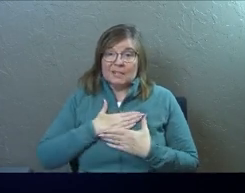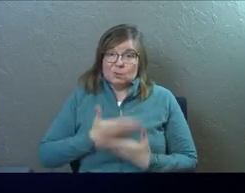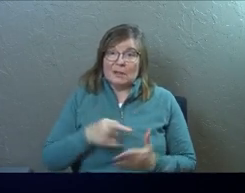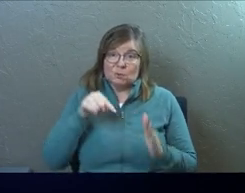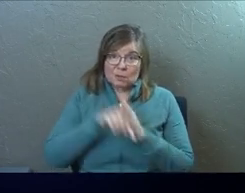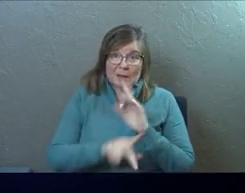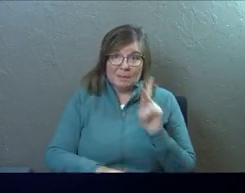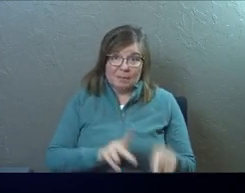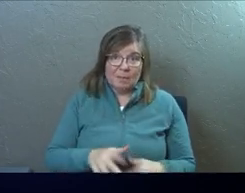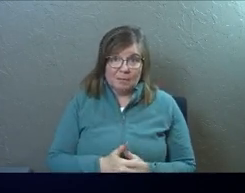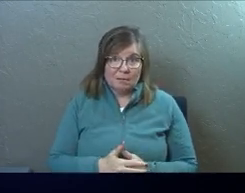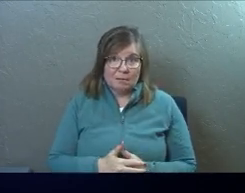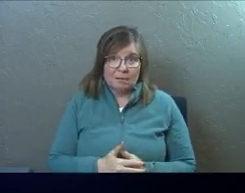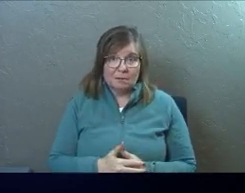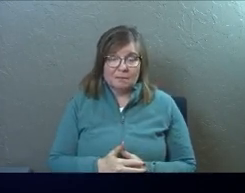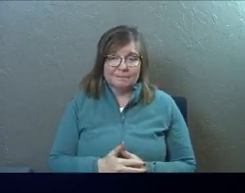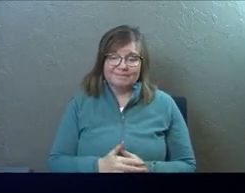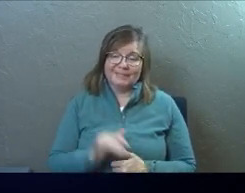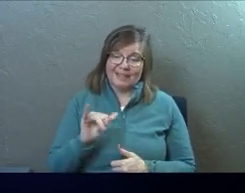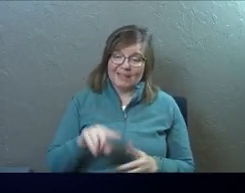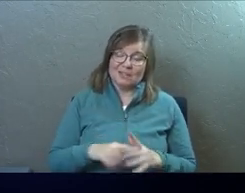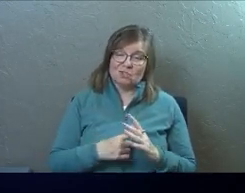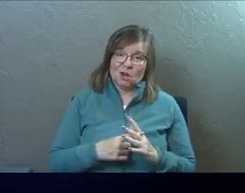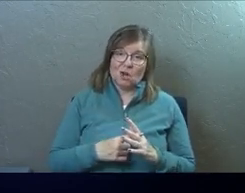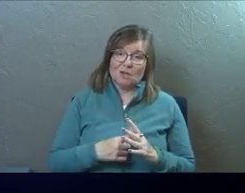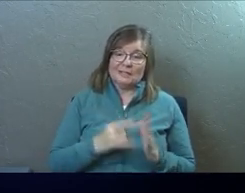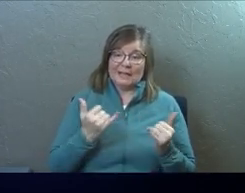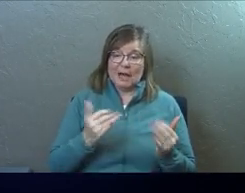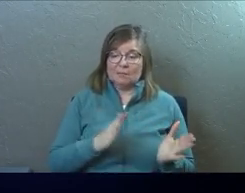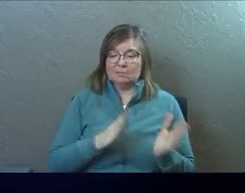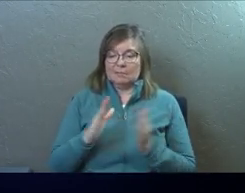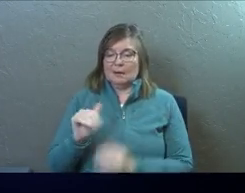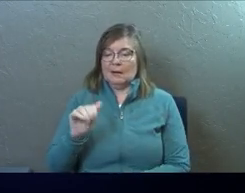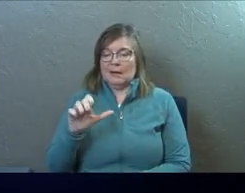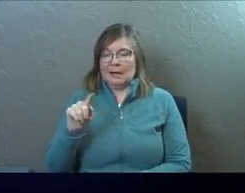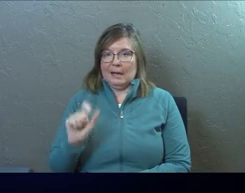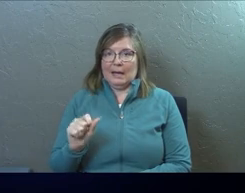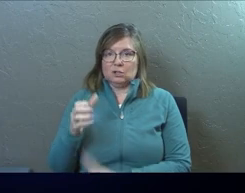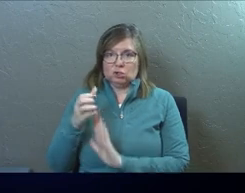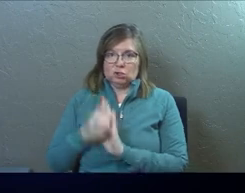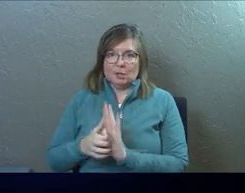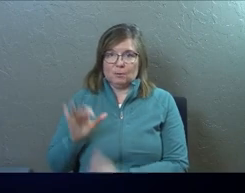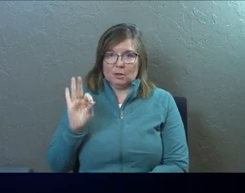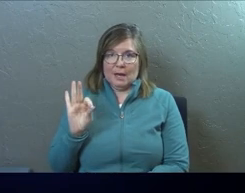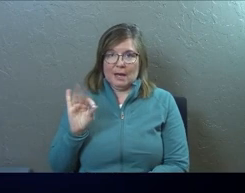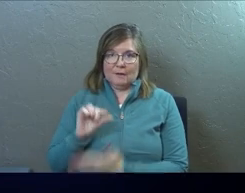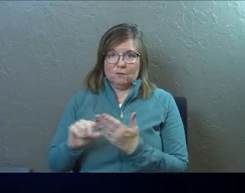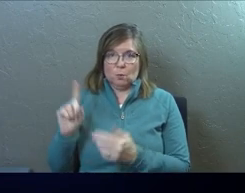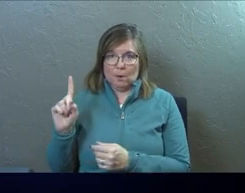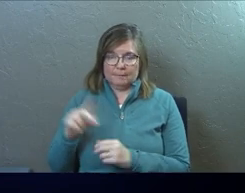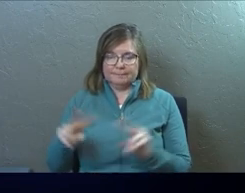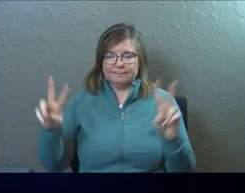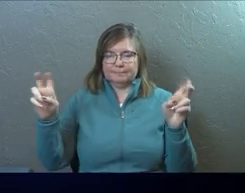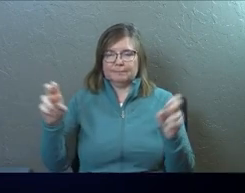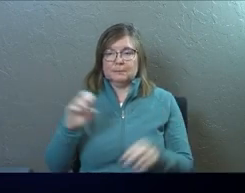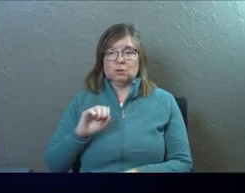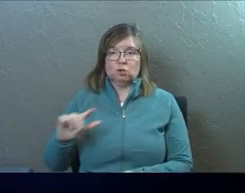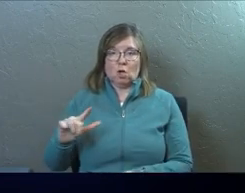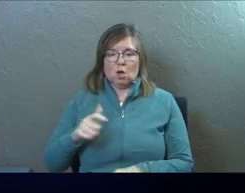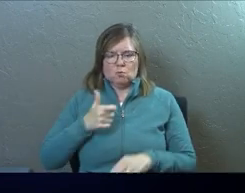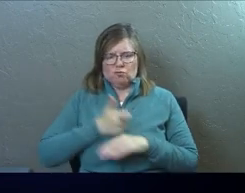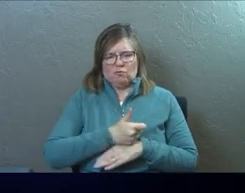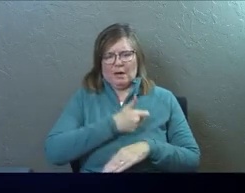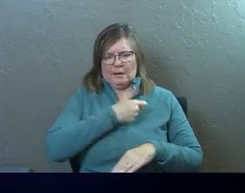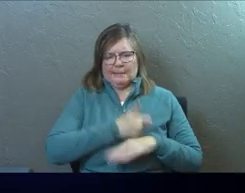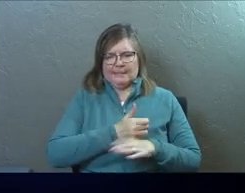kill people. And that starts us in Acts chapter nine, verse one, meanwhile, Saul was uttering threats with every